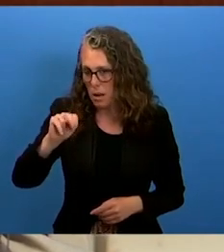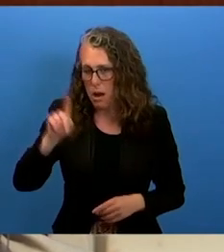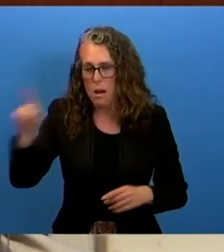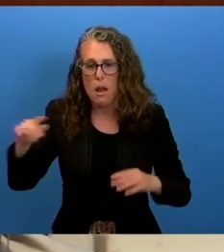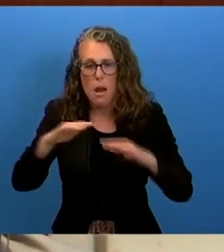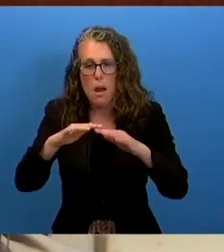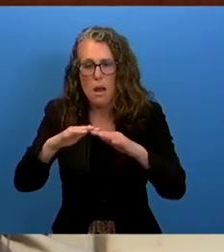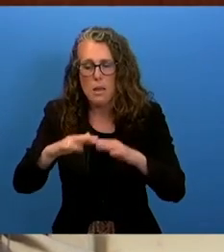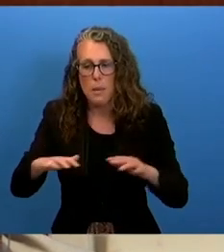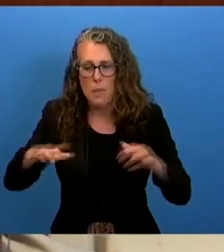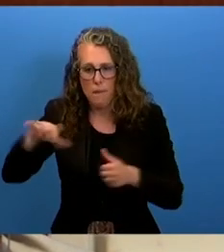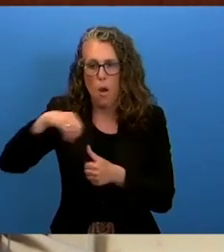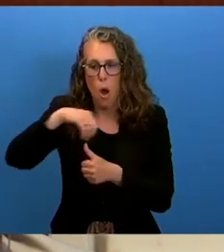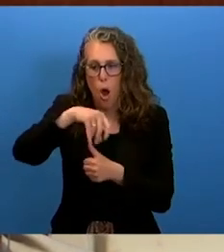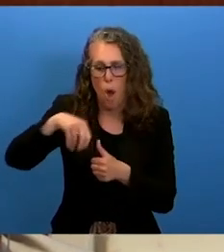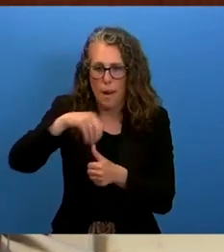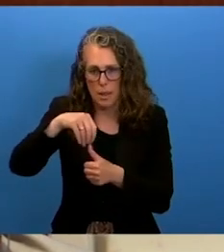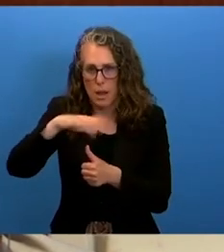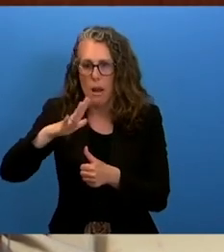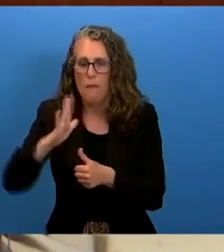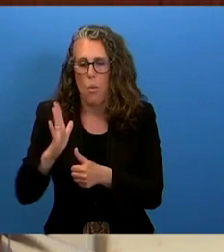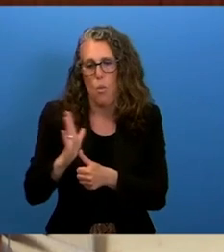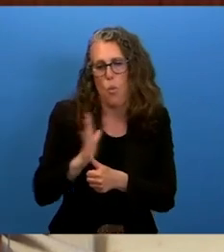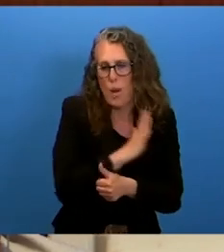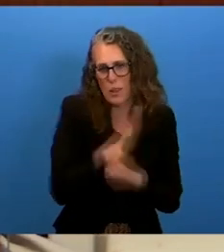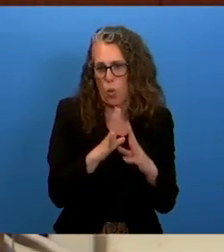Armenians of Western Armenia.